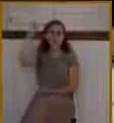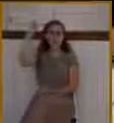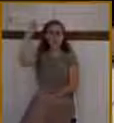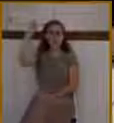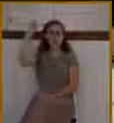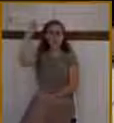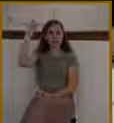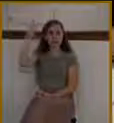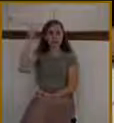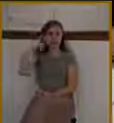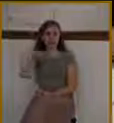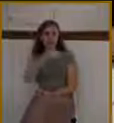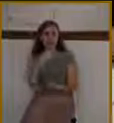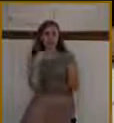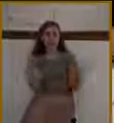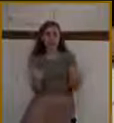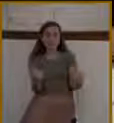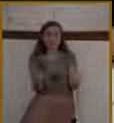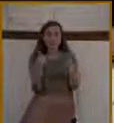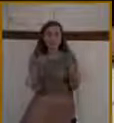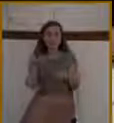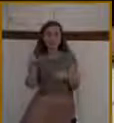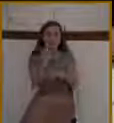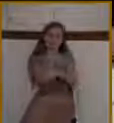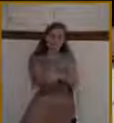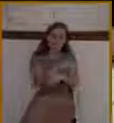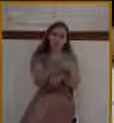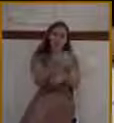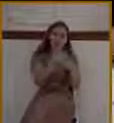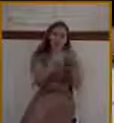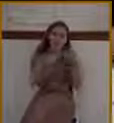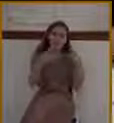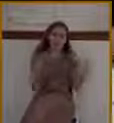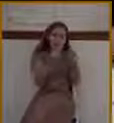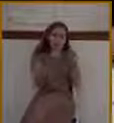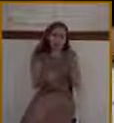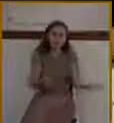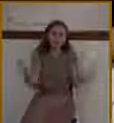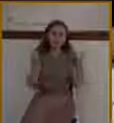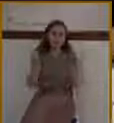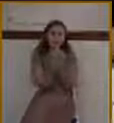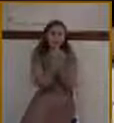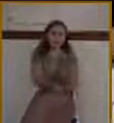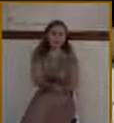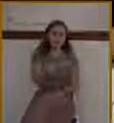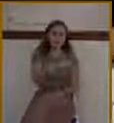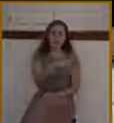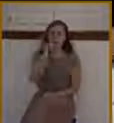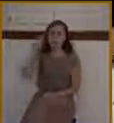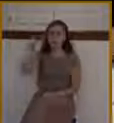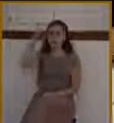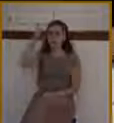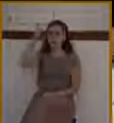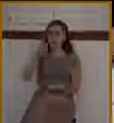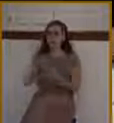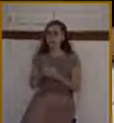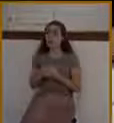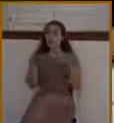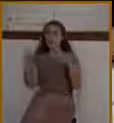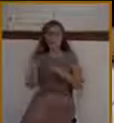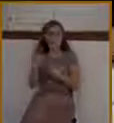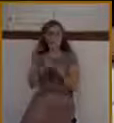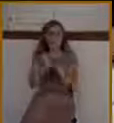sins. And so Jesus is riding into Jerusalem as he gets closer. What happens is the people inside